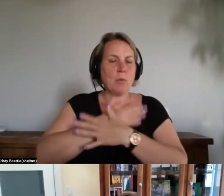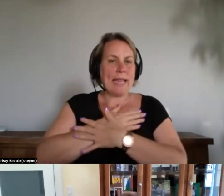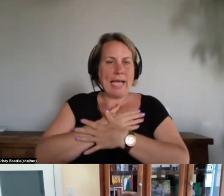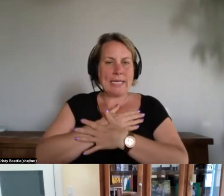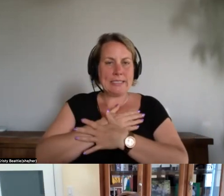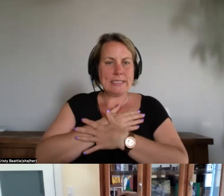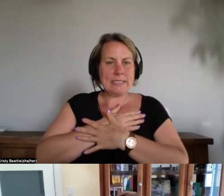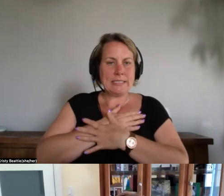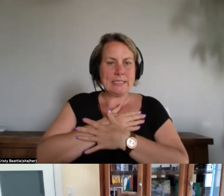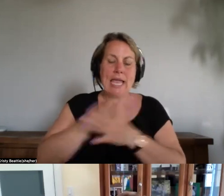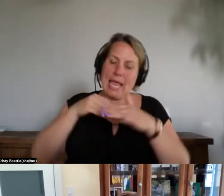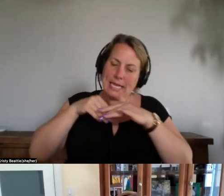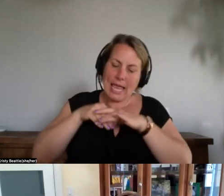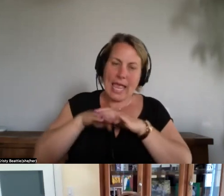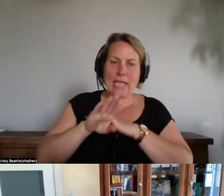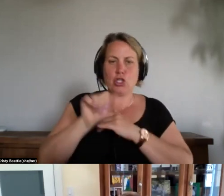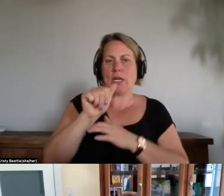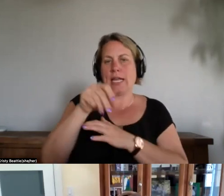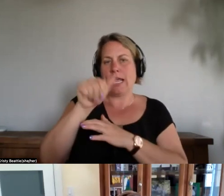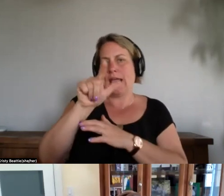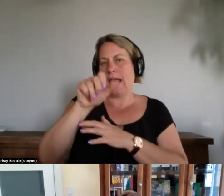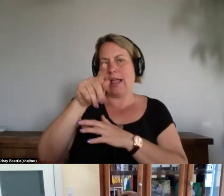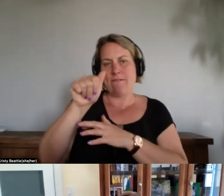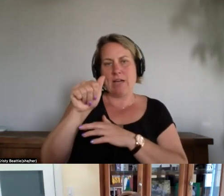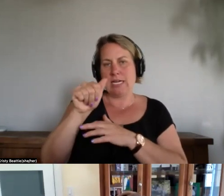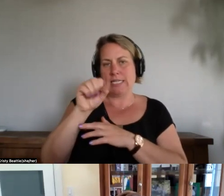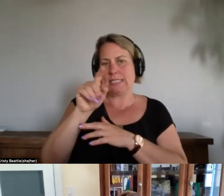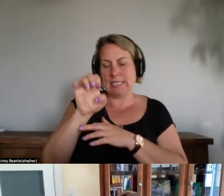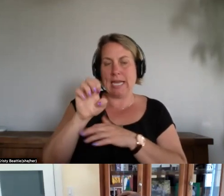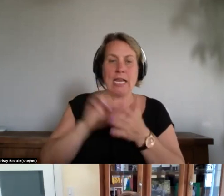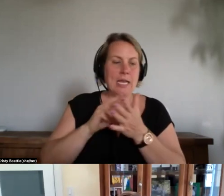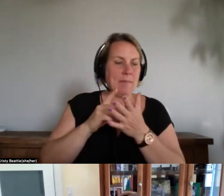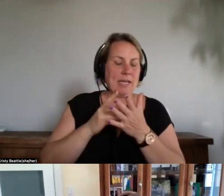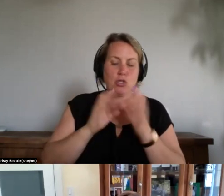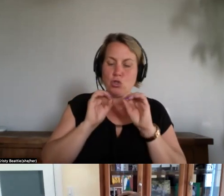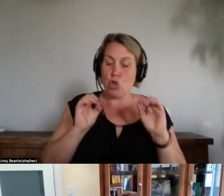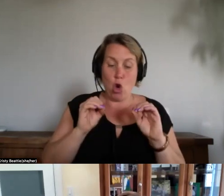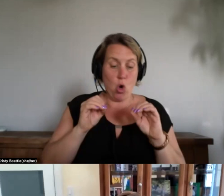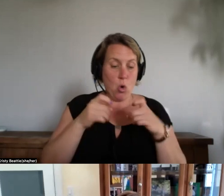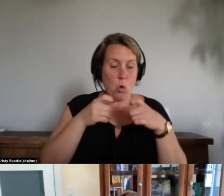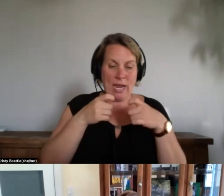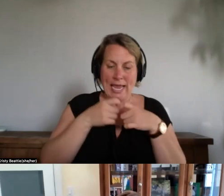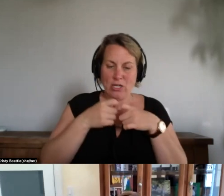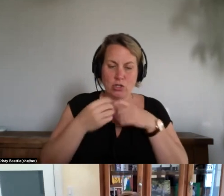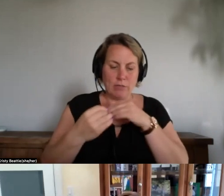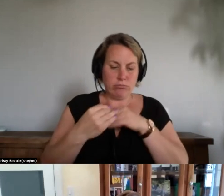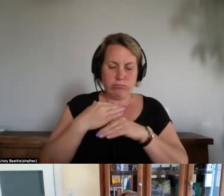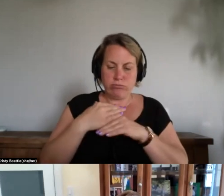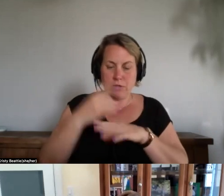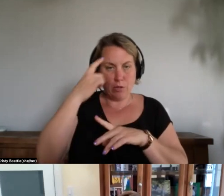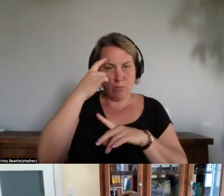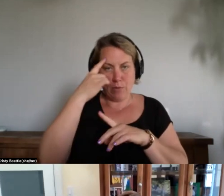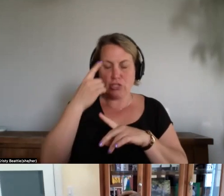uh protocol no energy going into the brain it was simply um recording the brain waves